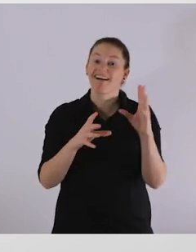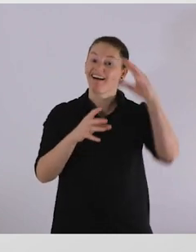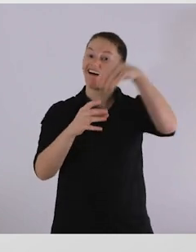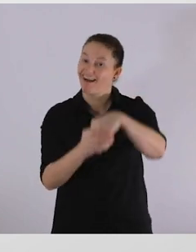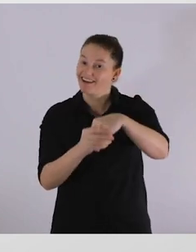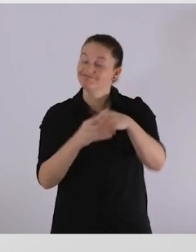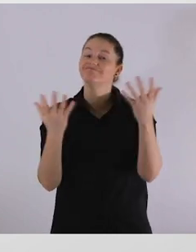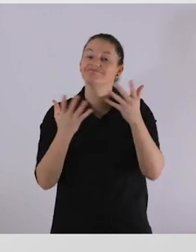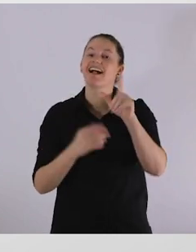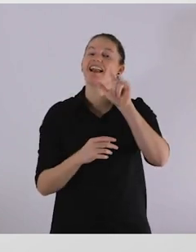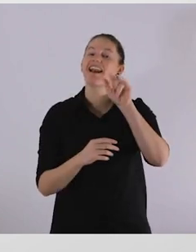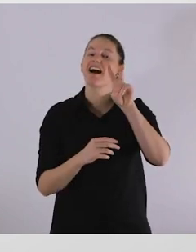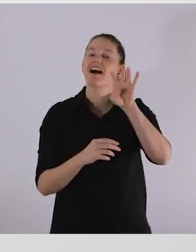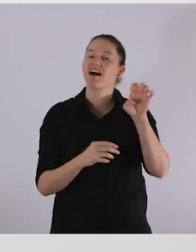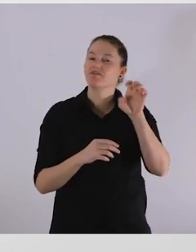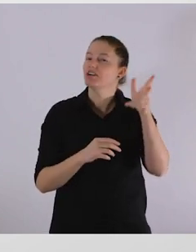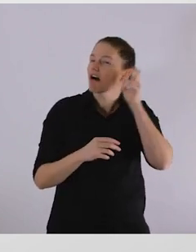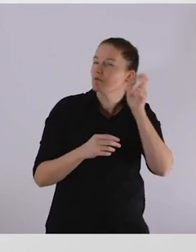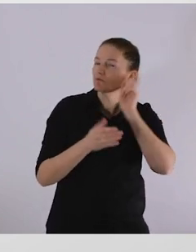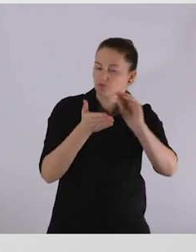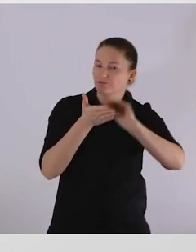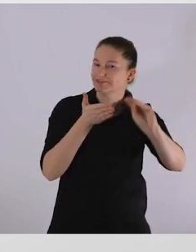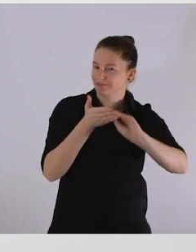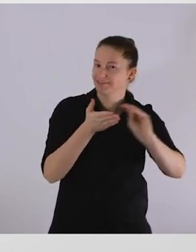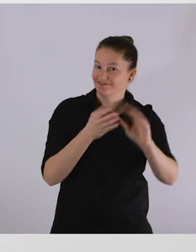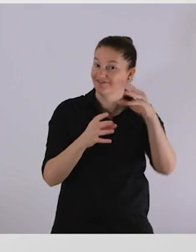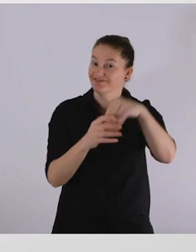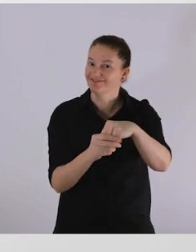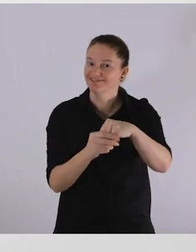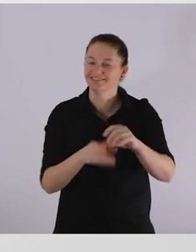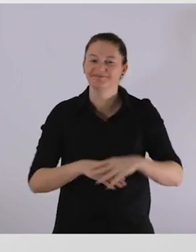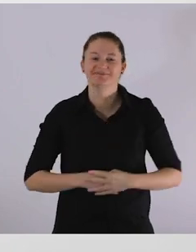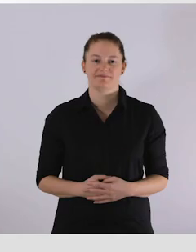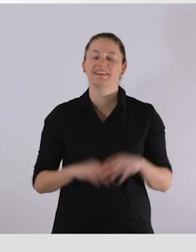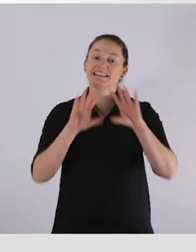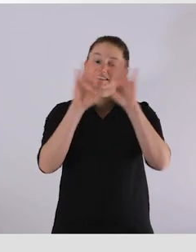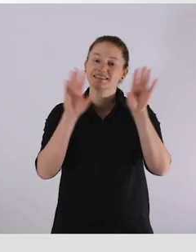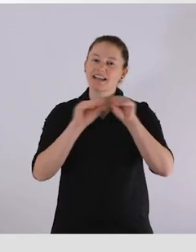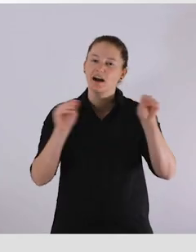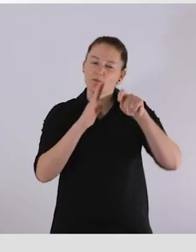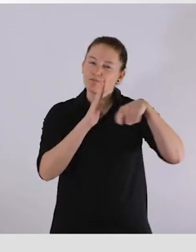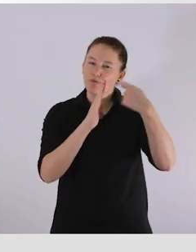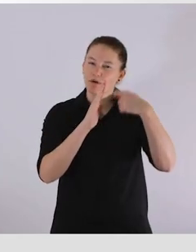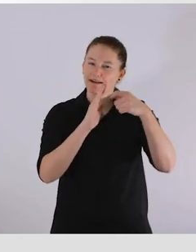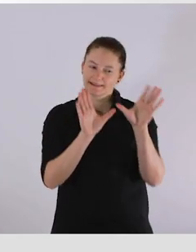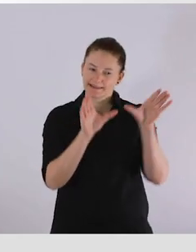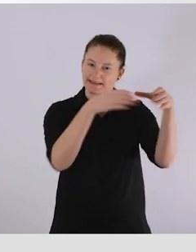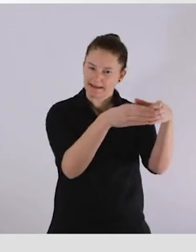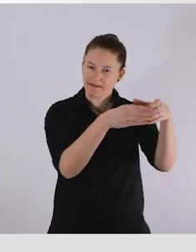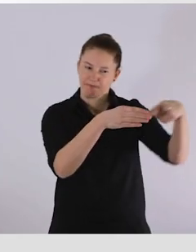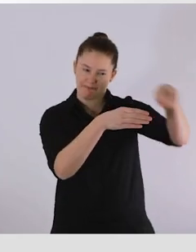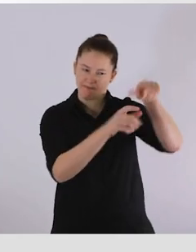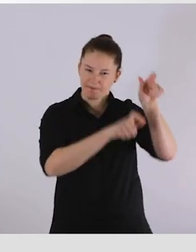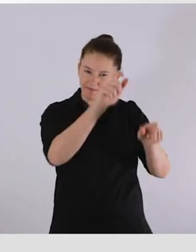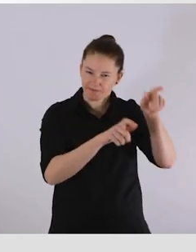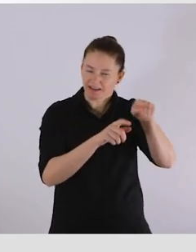audio description is